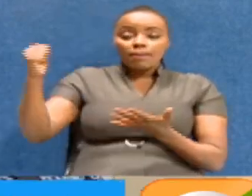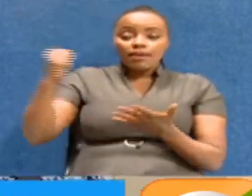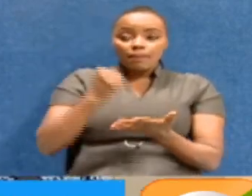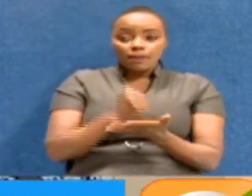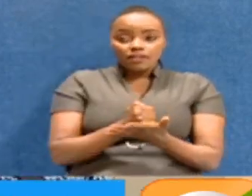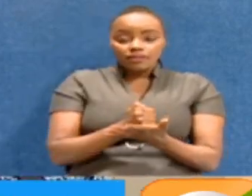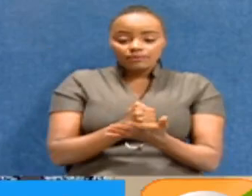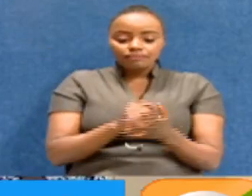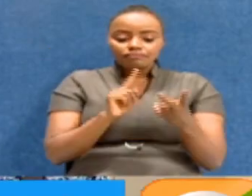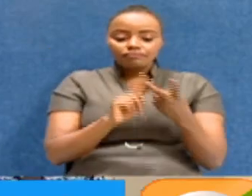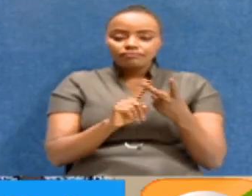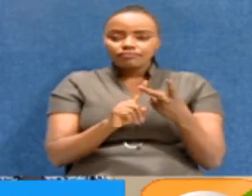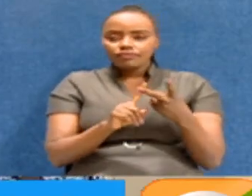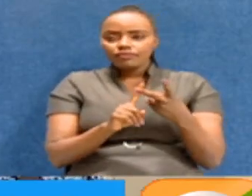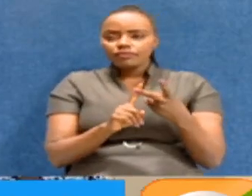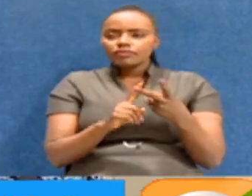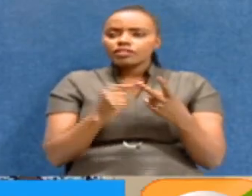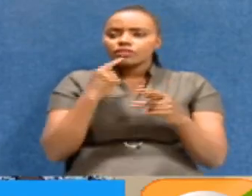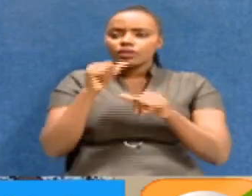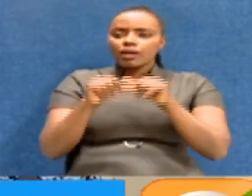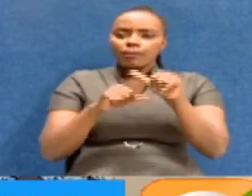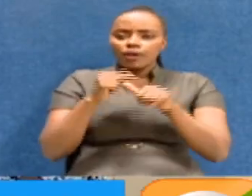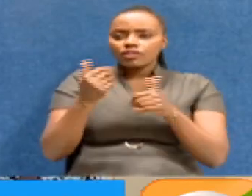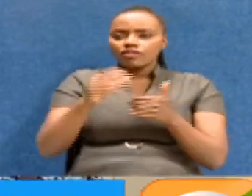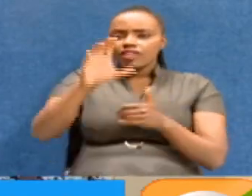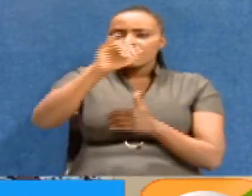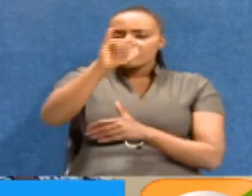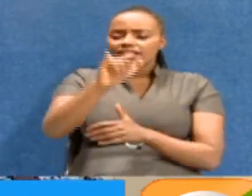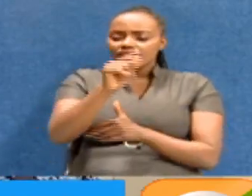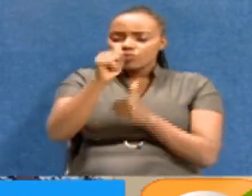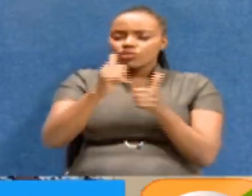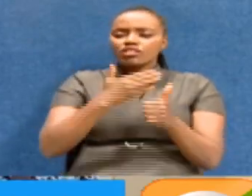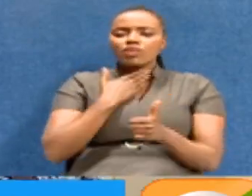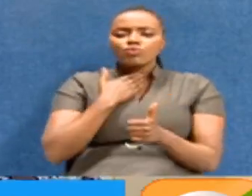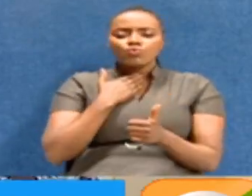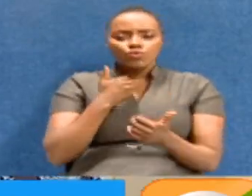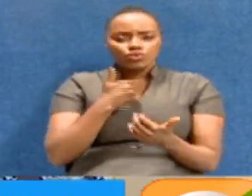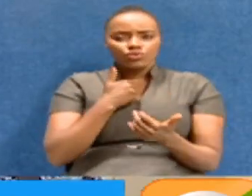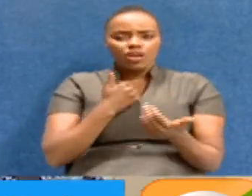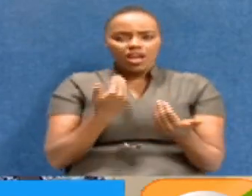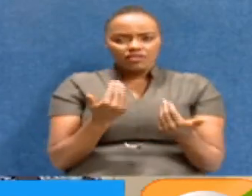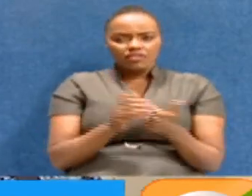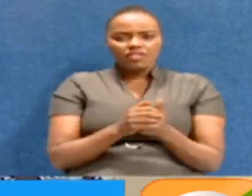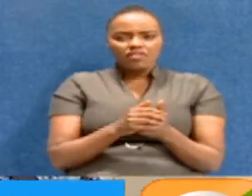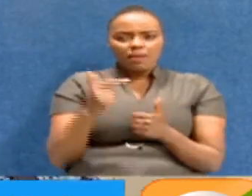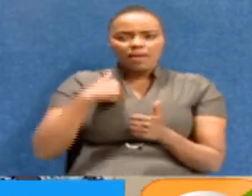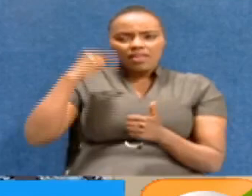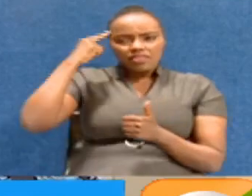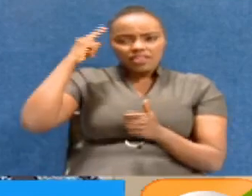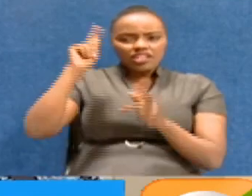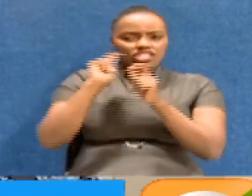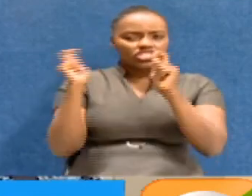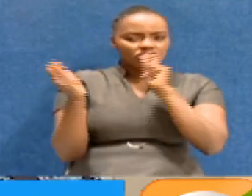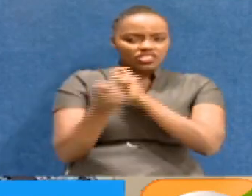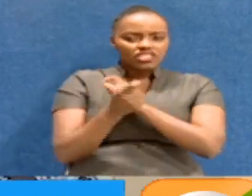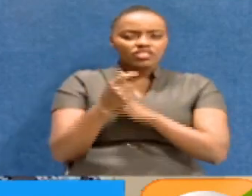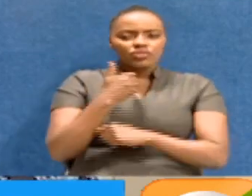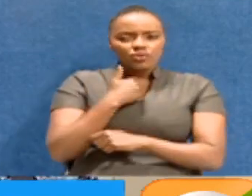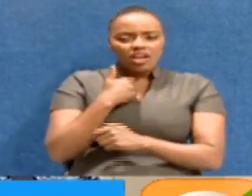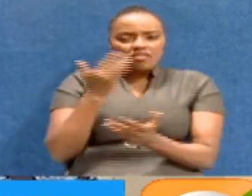When it comes to the kind of Chief Justice I wish to have, I think for a change,